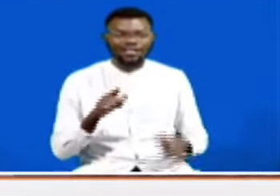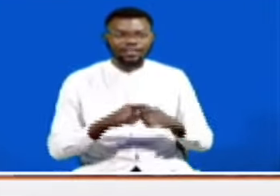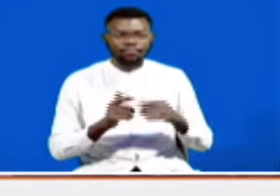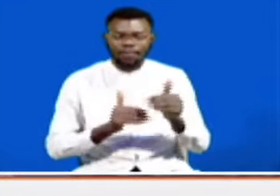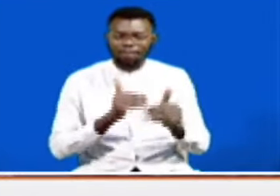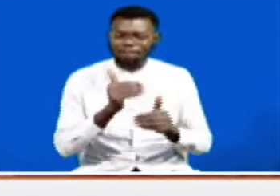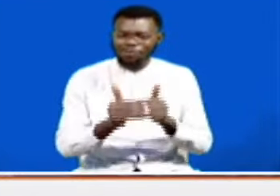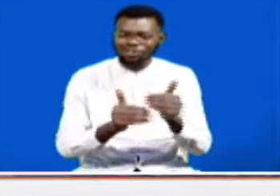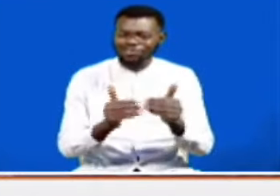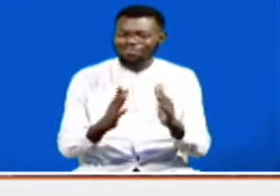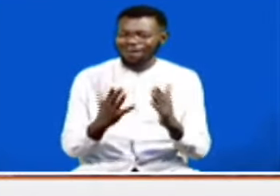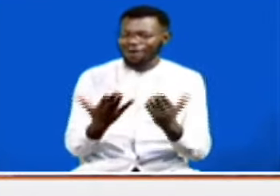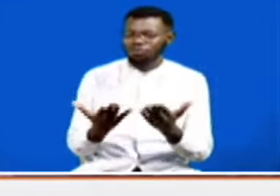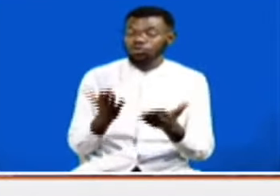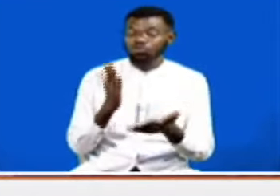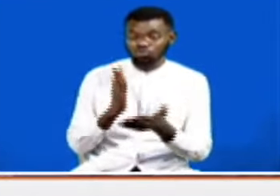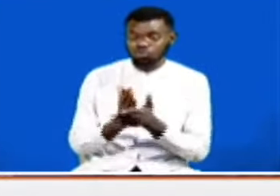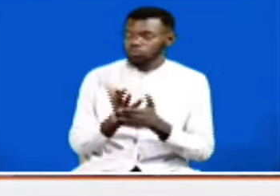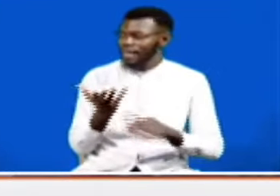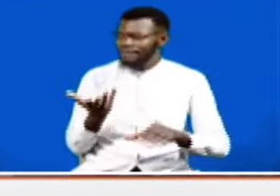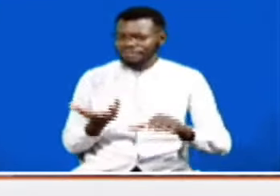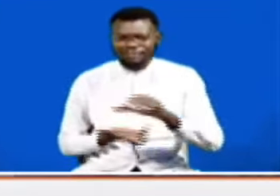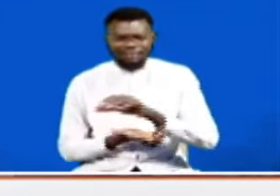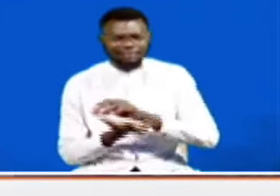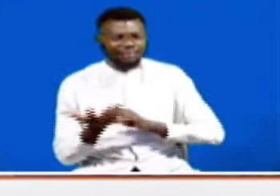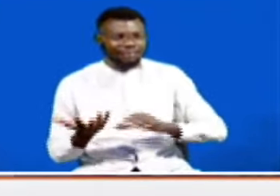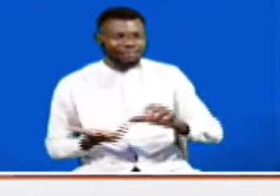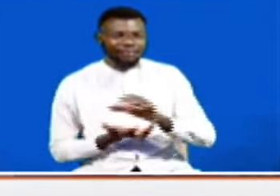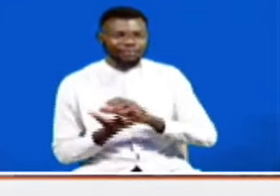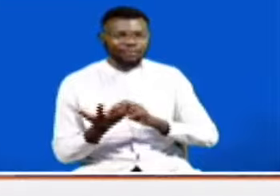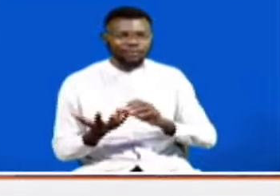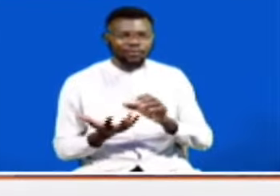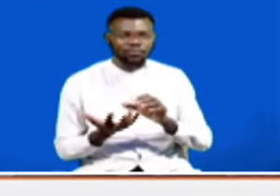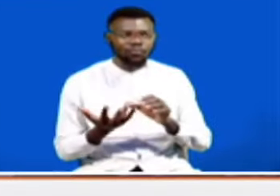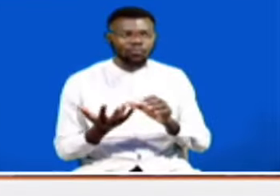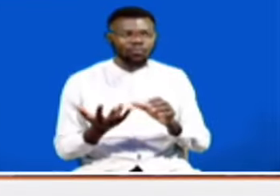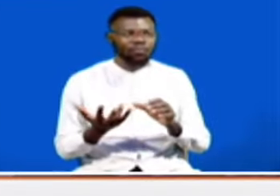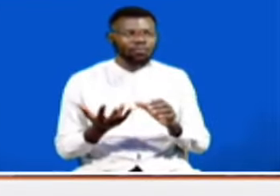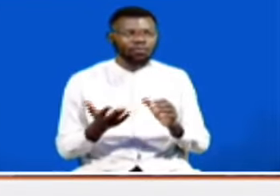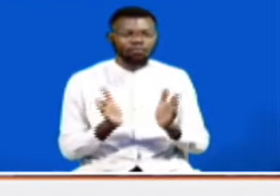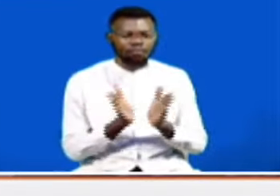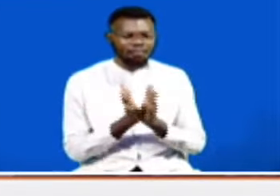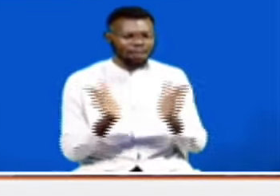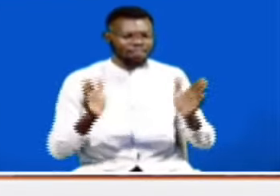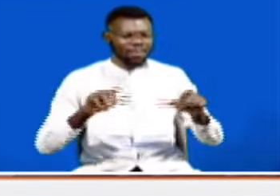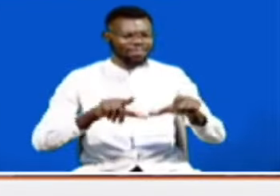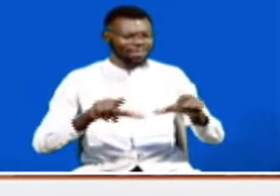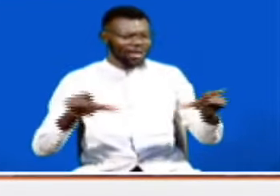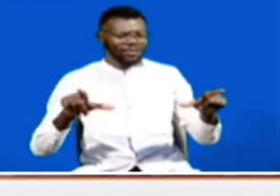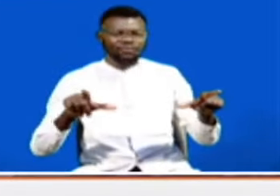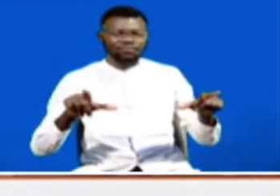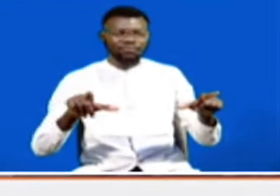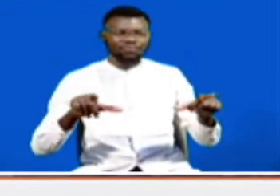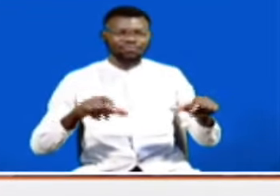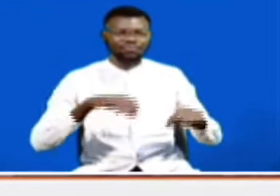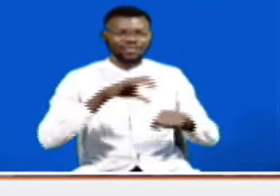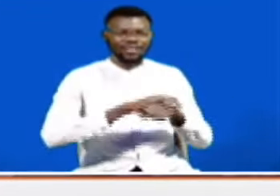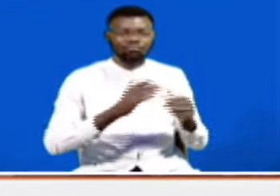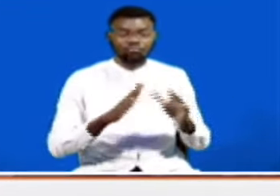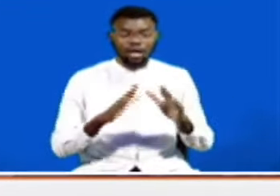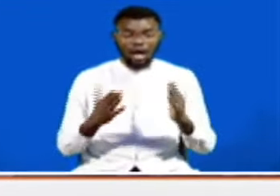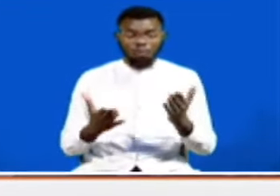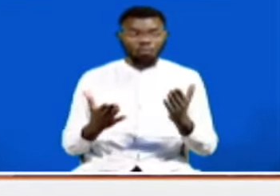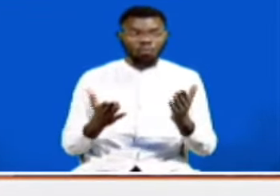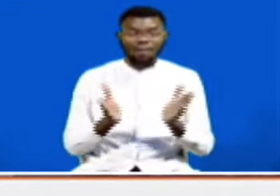It is confused in terms of how do you get public land that under the Constitution can